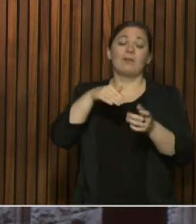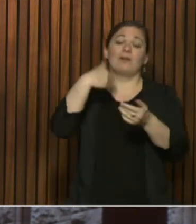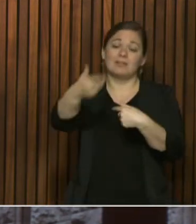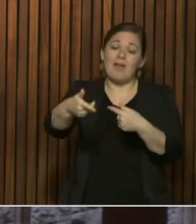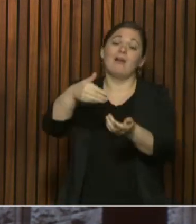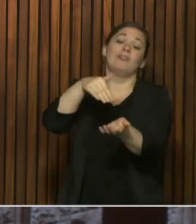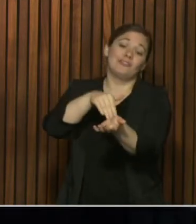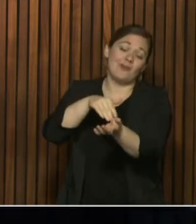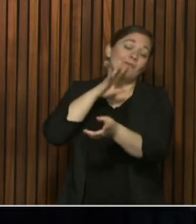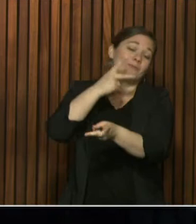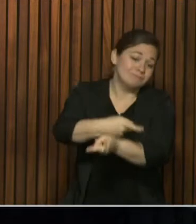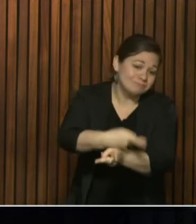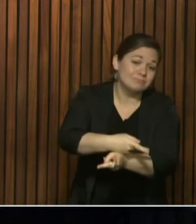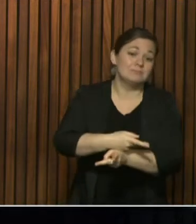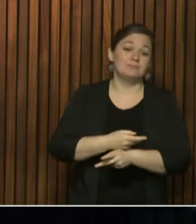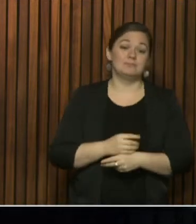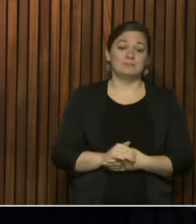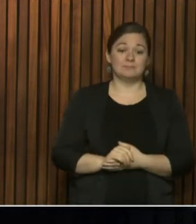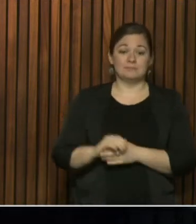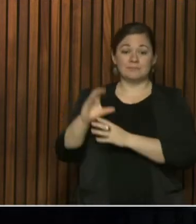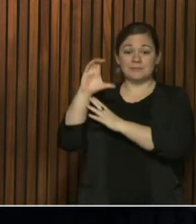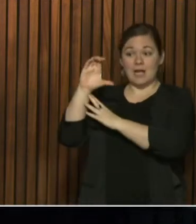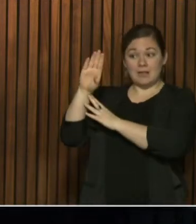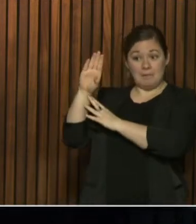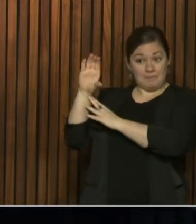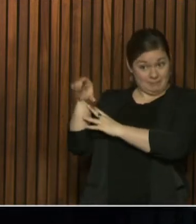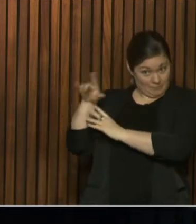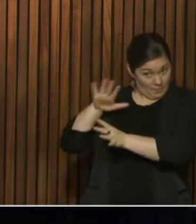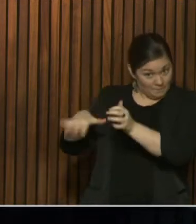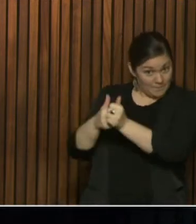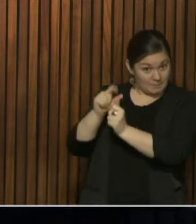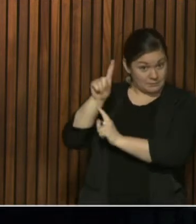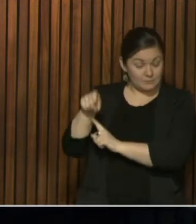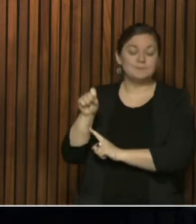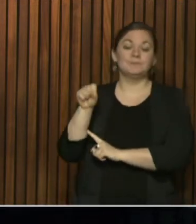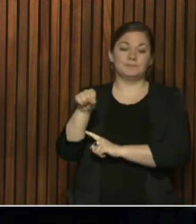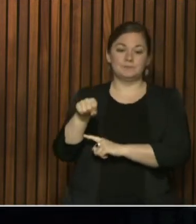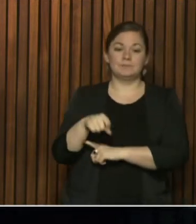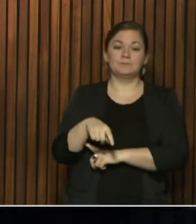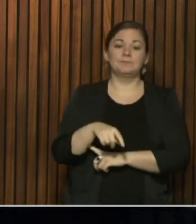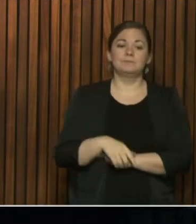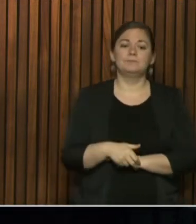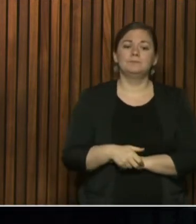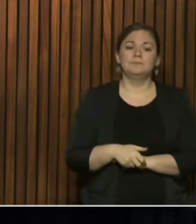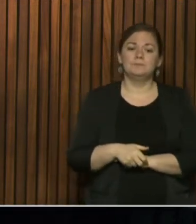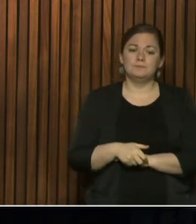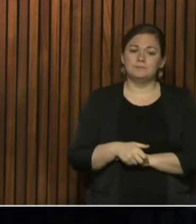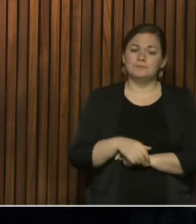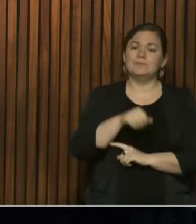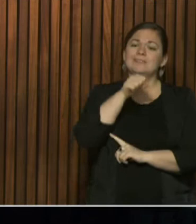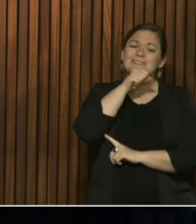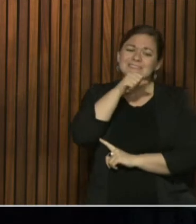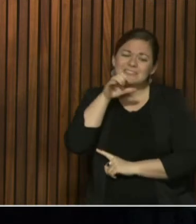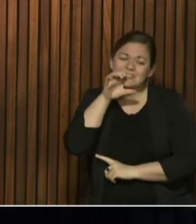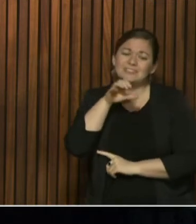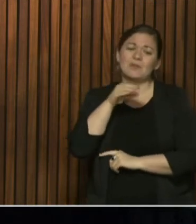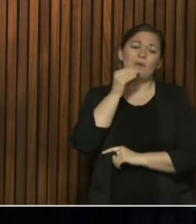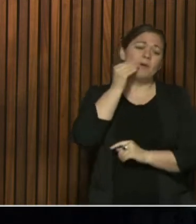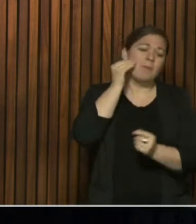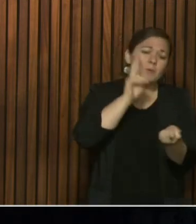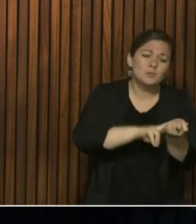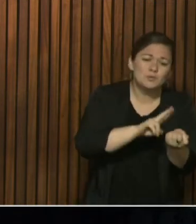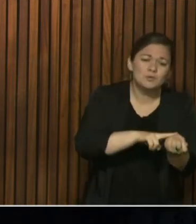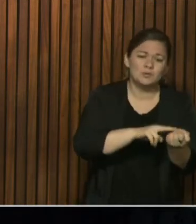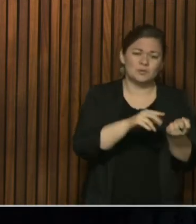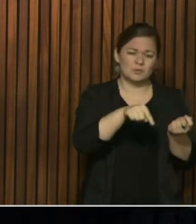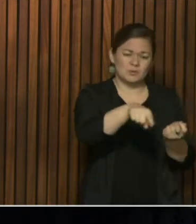follow-up is about testing in long-term care homes. In terms of limiting the spread in those homes, have you